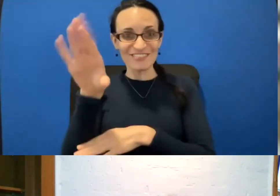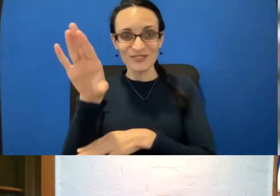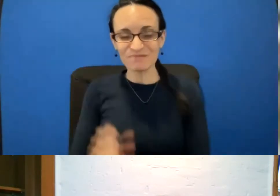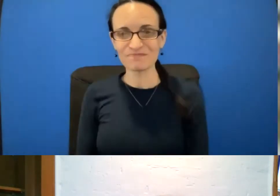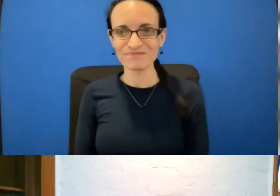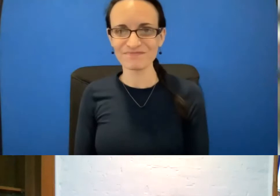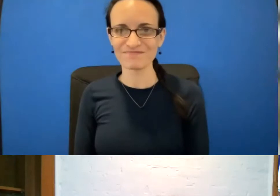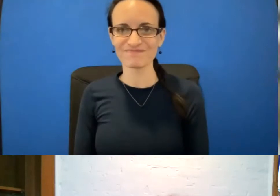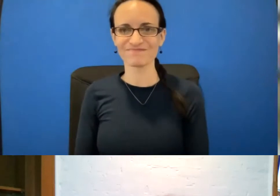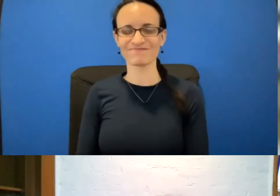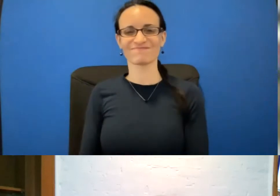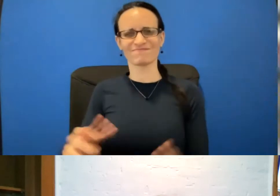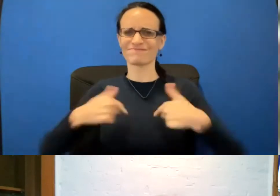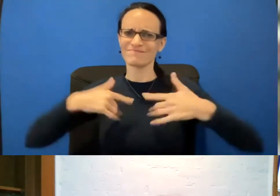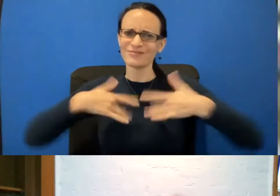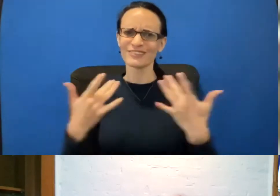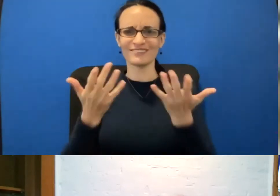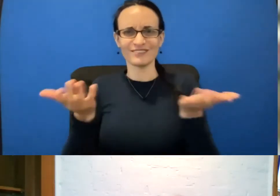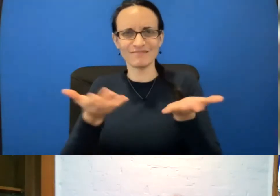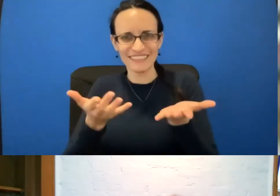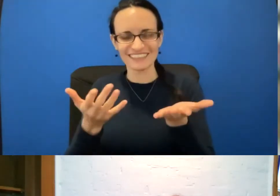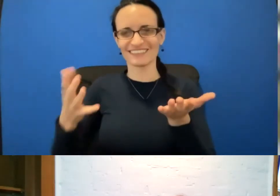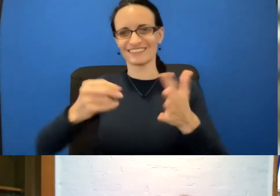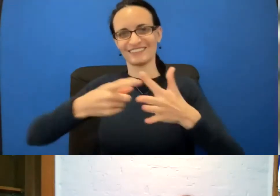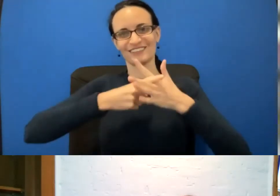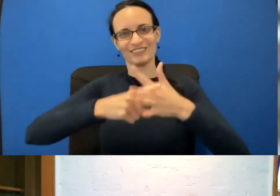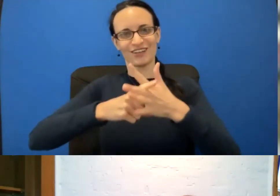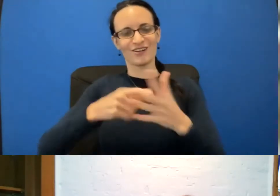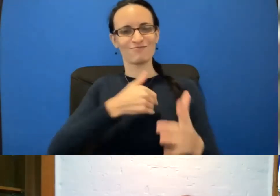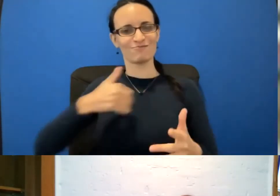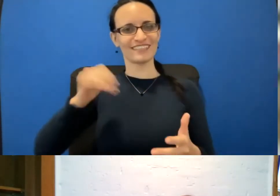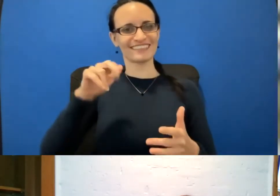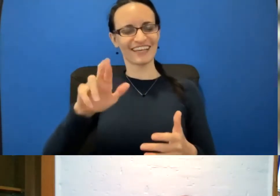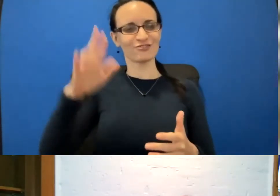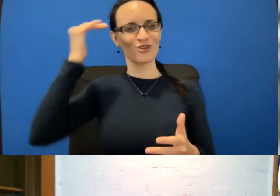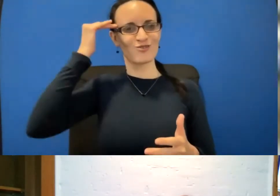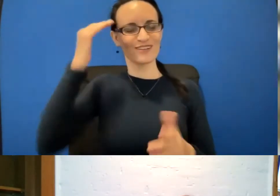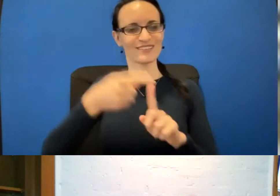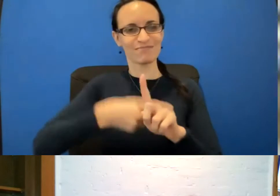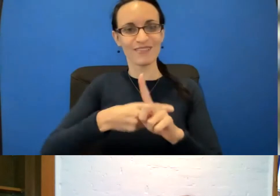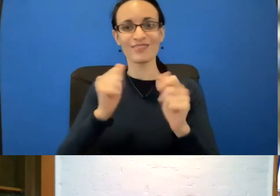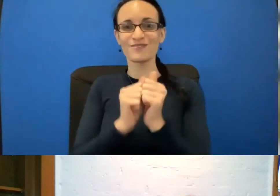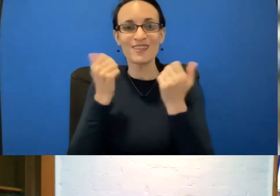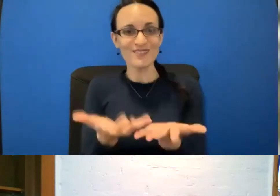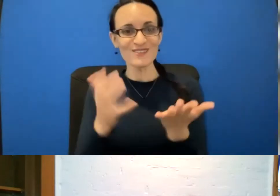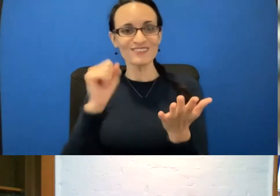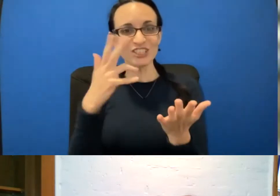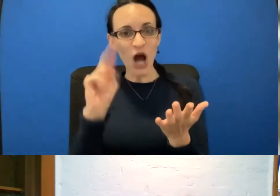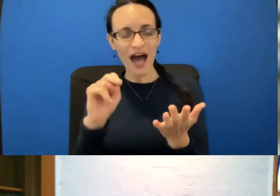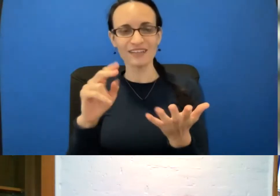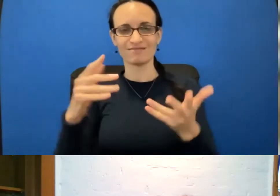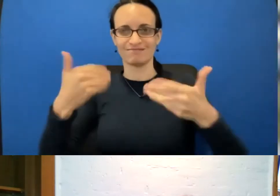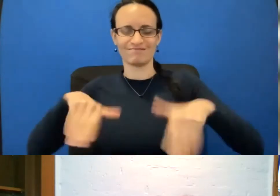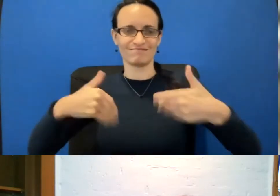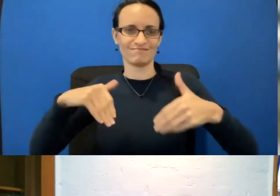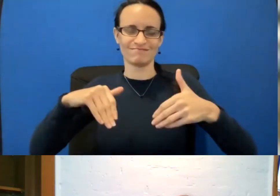I am delighted to be here and to kick off Breast Cancer Awareness Month, particularly with you, Sean, who has been such a stalwart